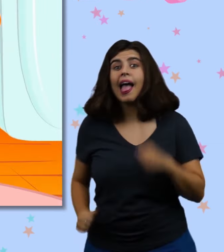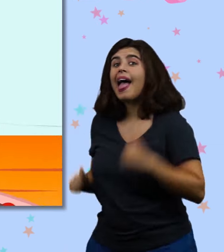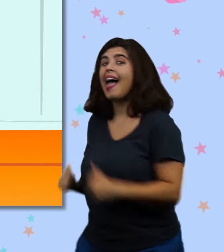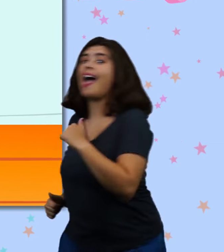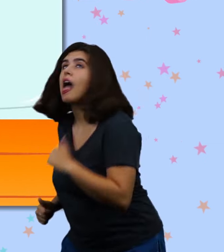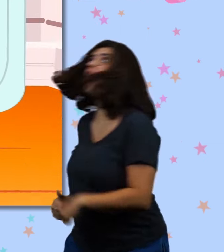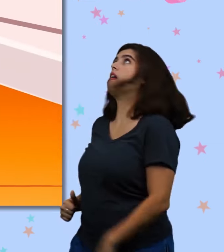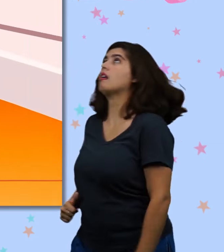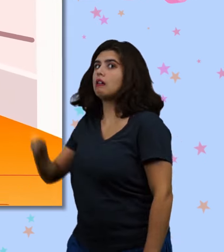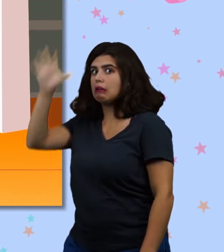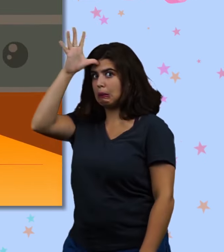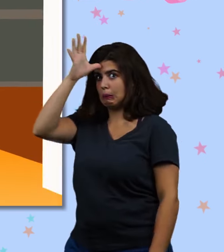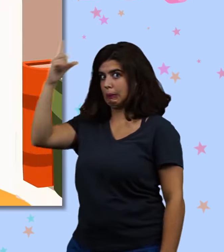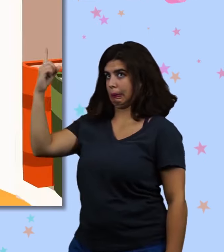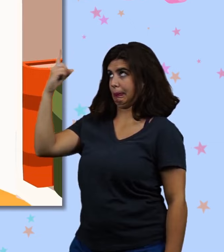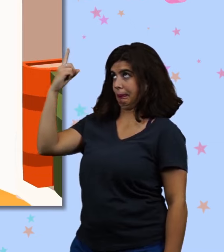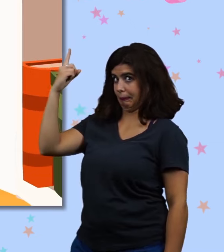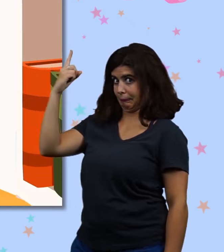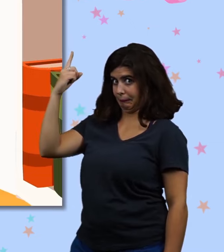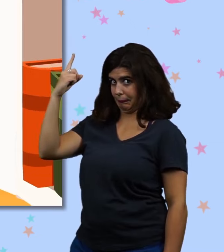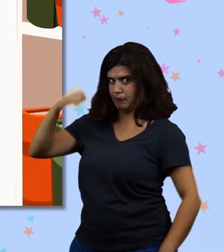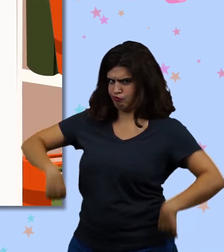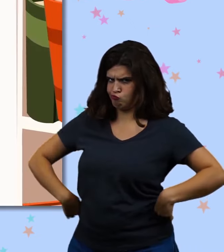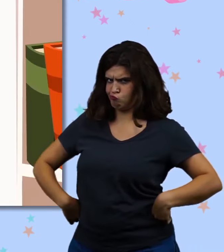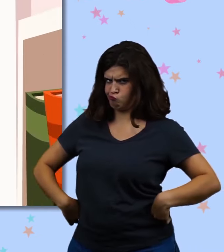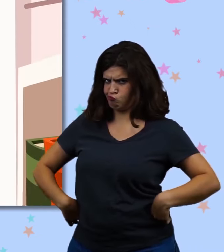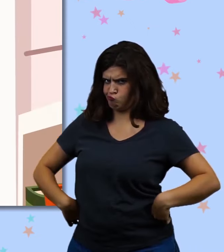Where are you going, Phoebe? Aren't you going to help us clean up?